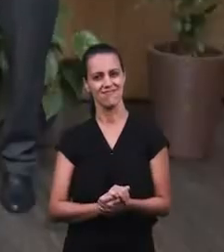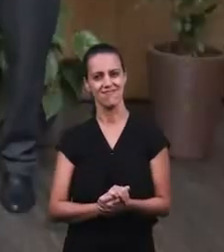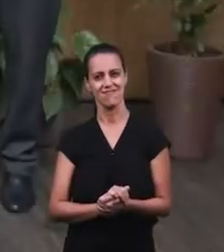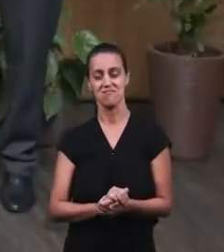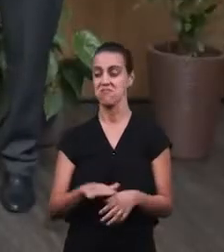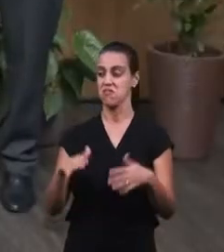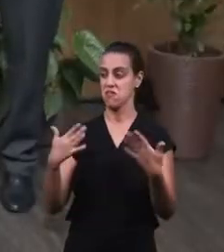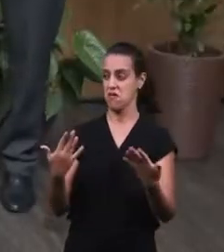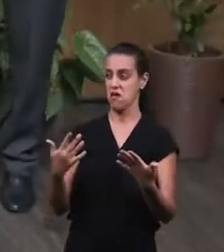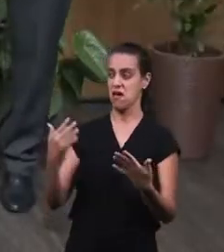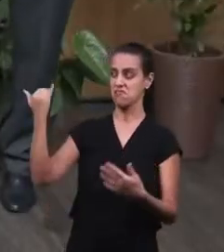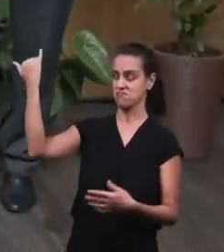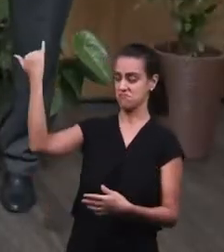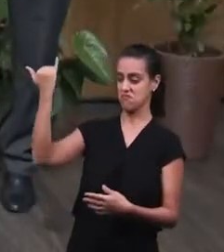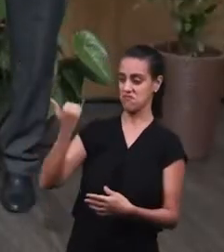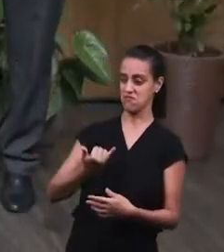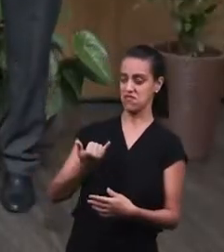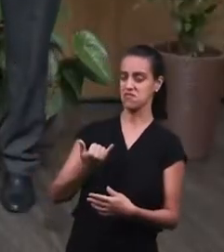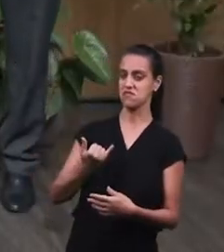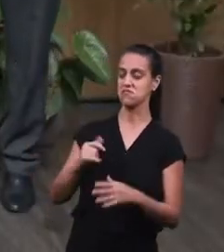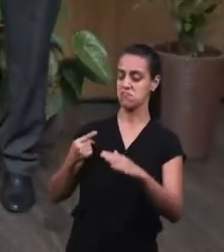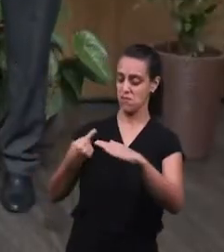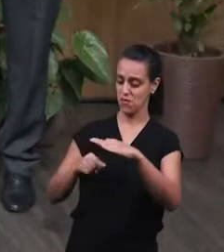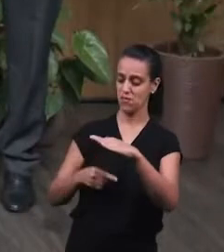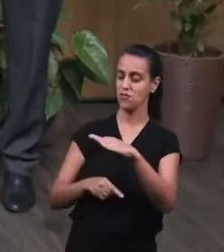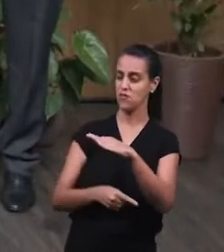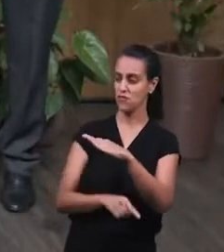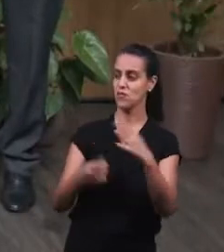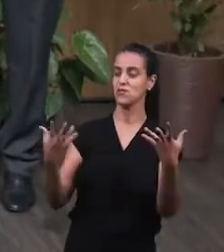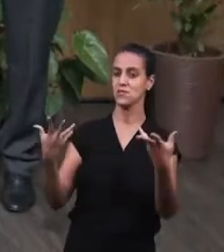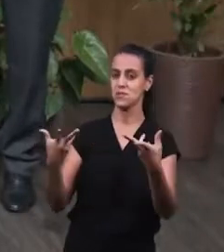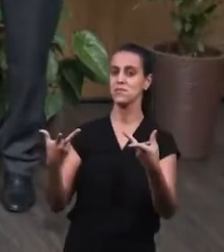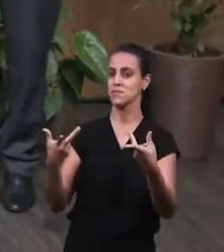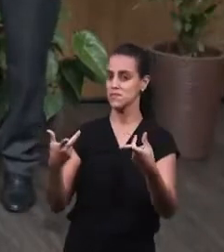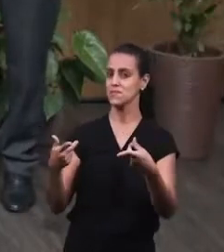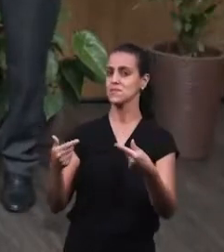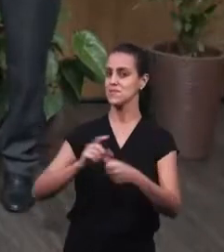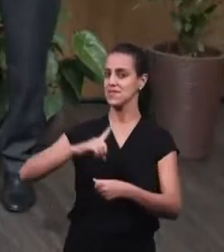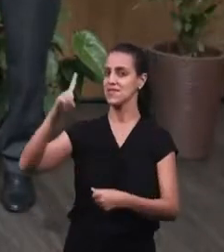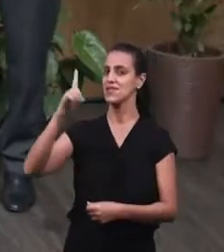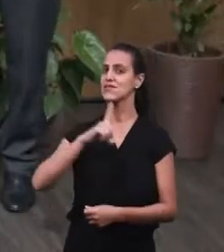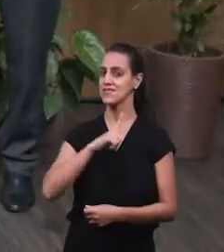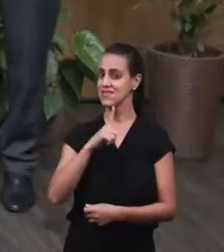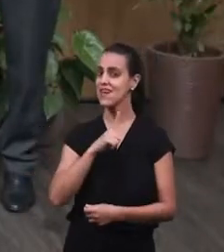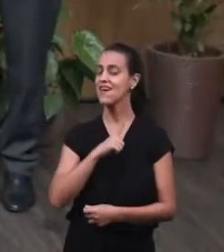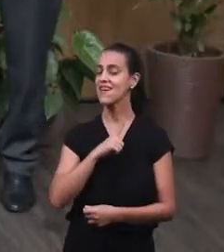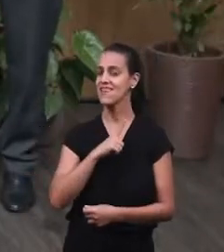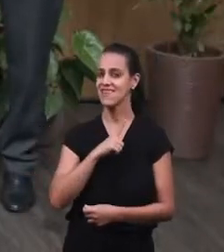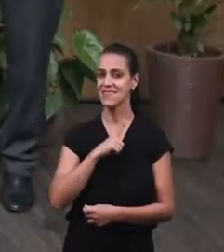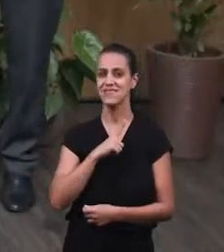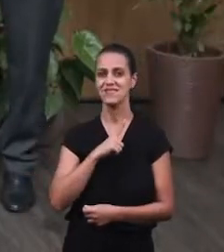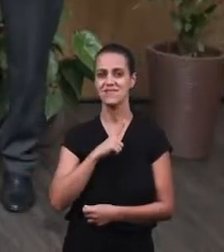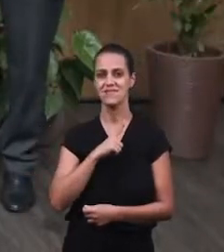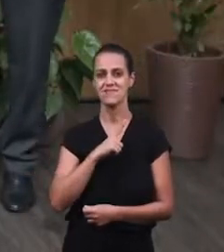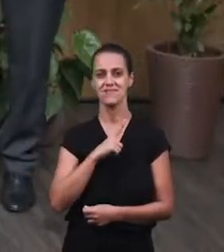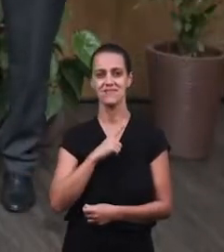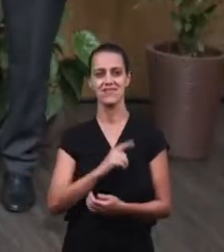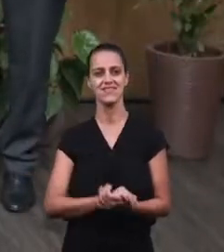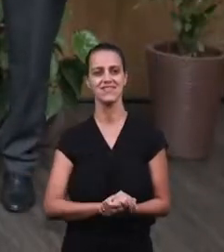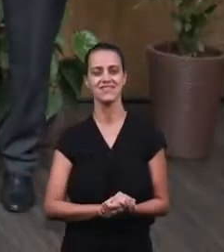And what a profound message and glorious message this is that God has.